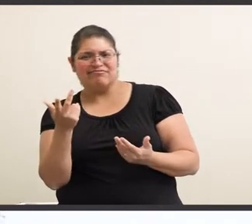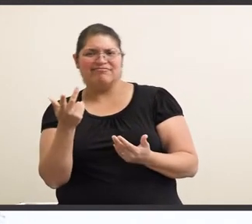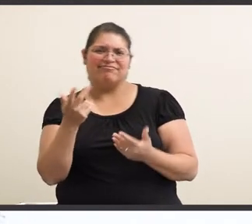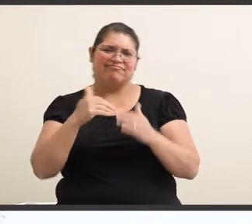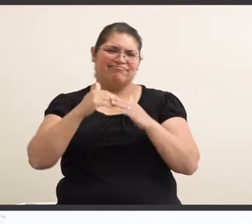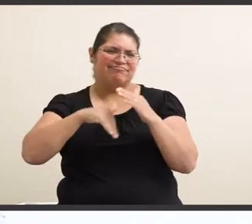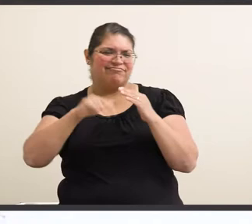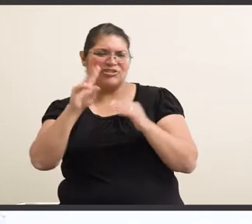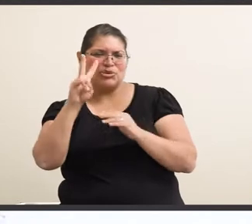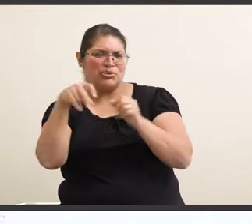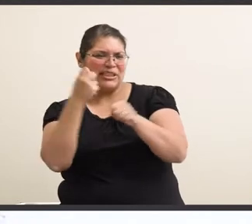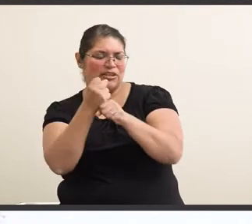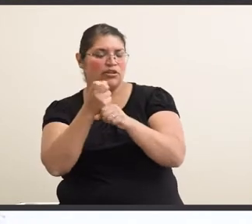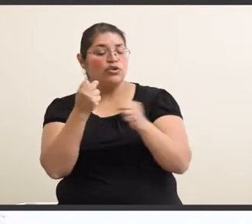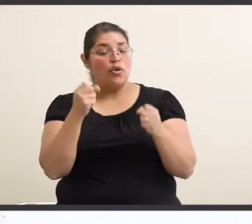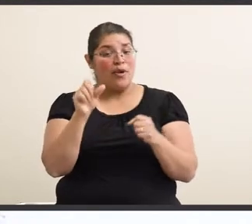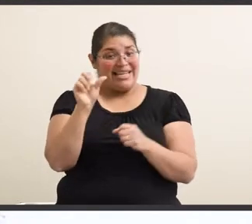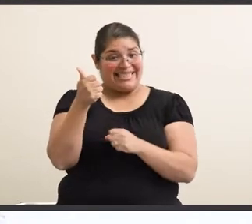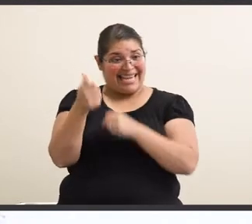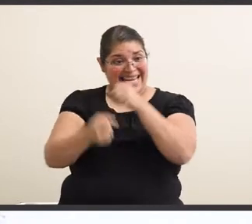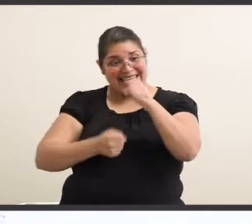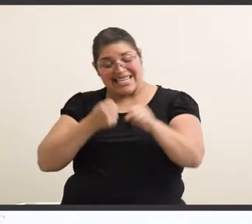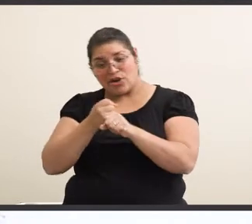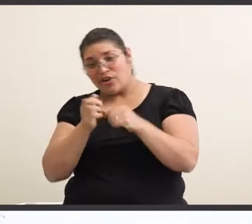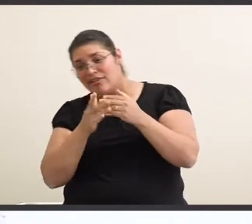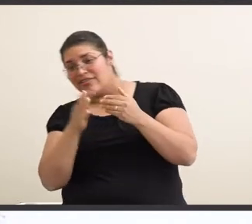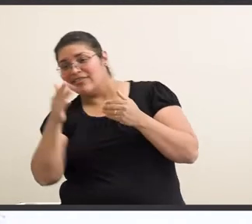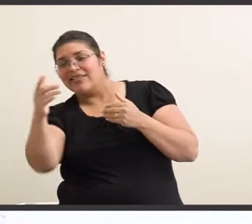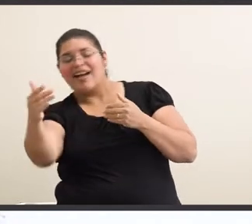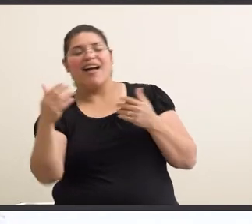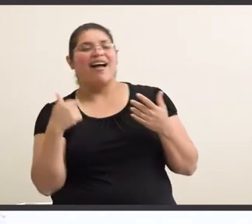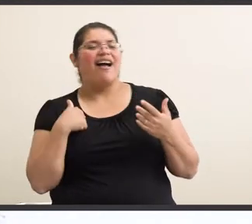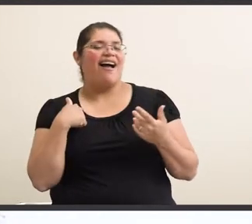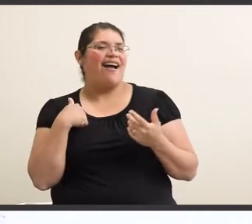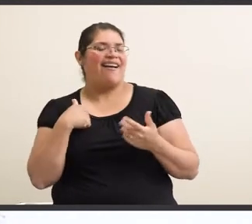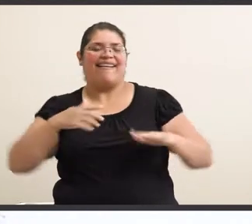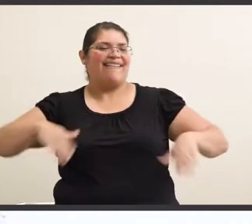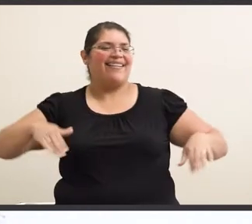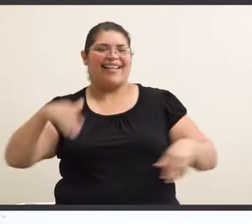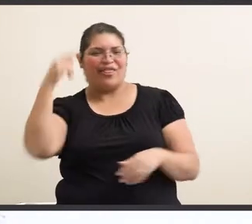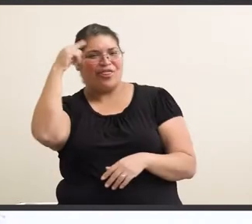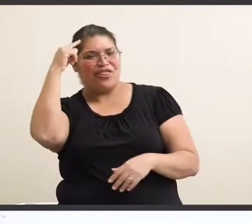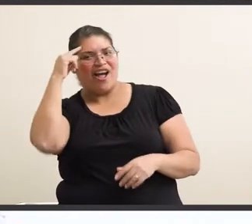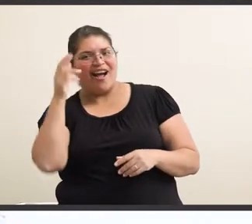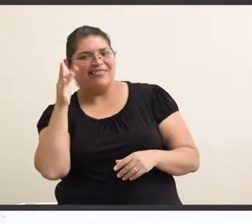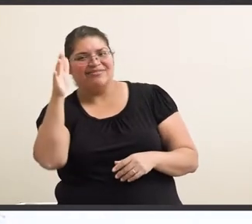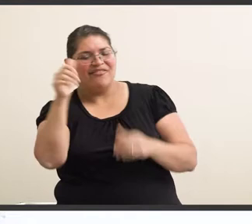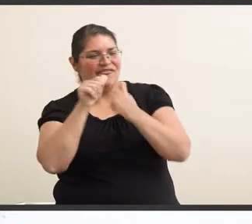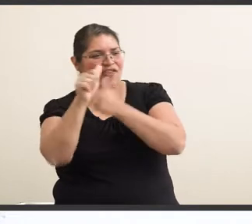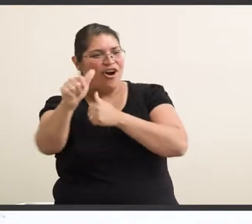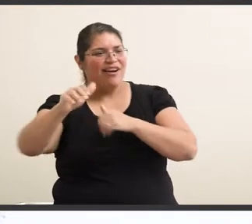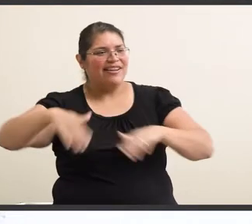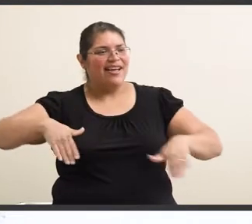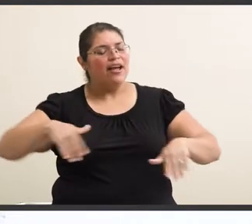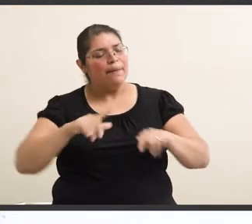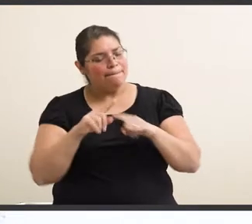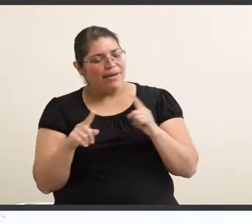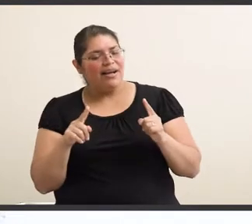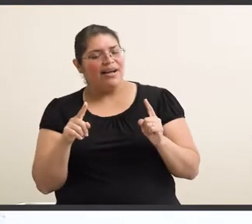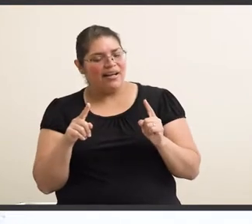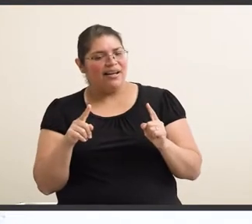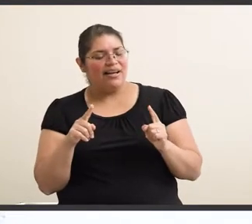than two years. So, in ten years, I do, I have no thought that far long, but, um, just